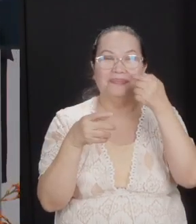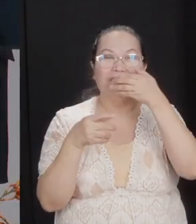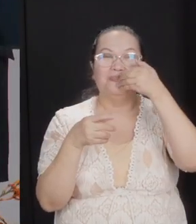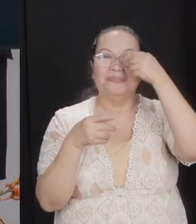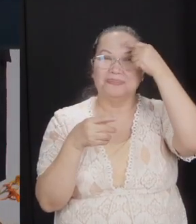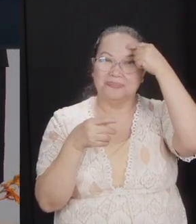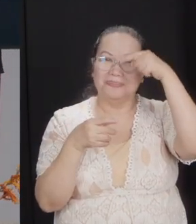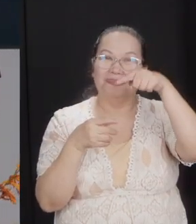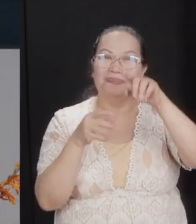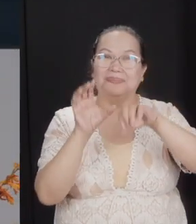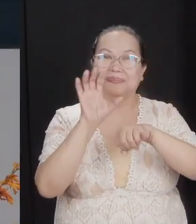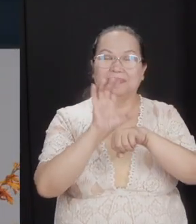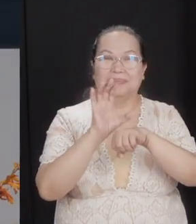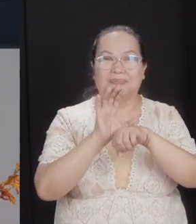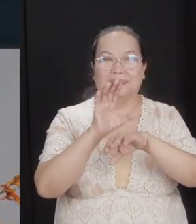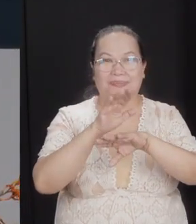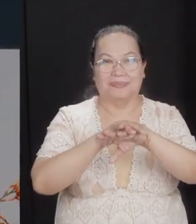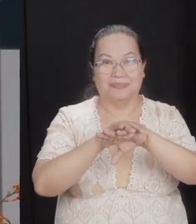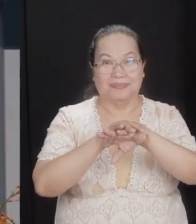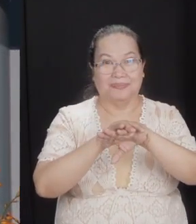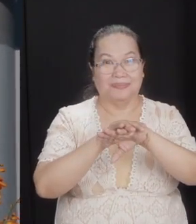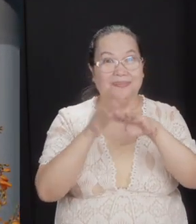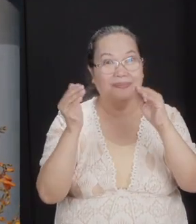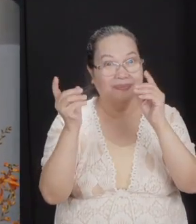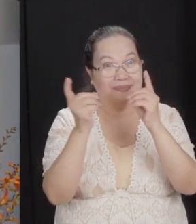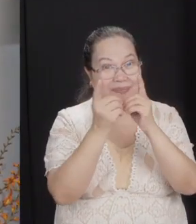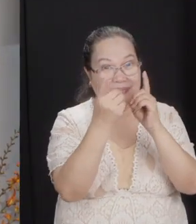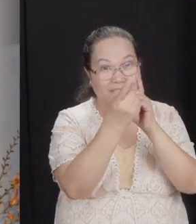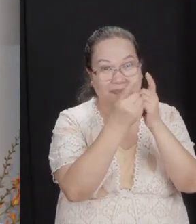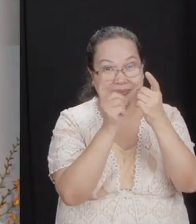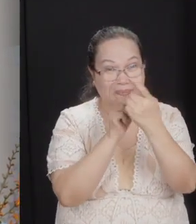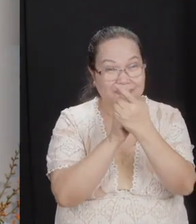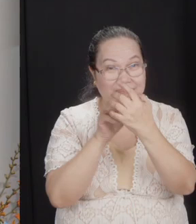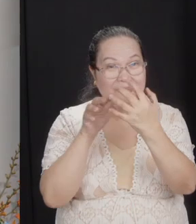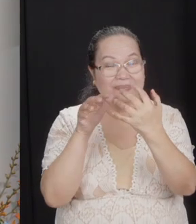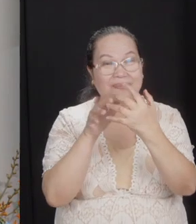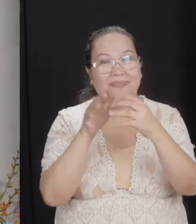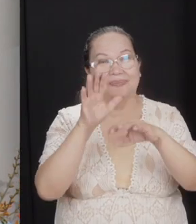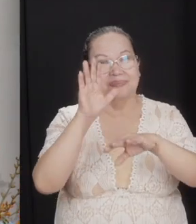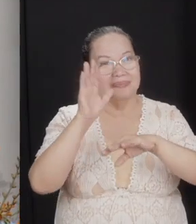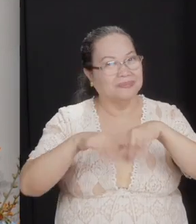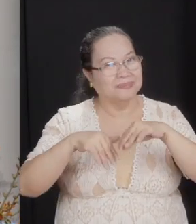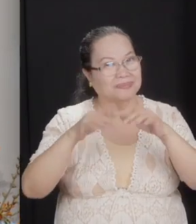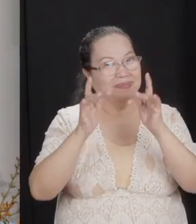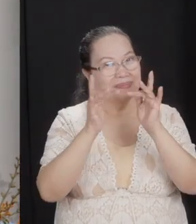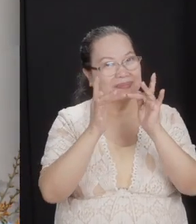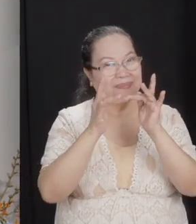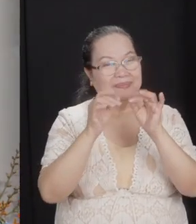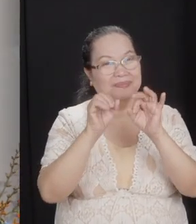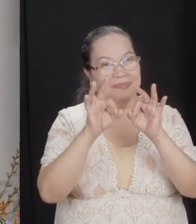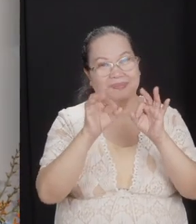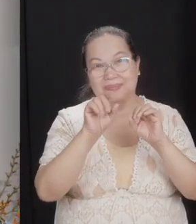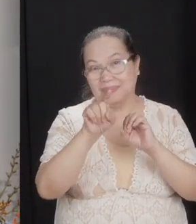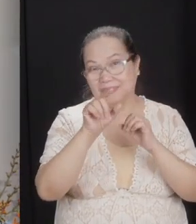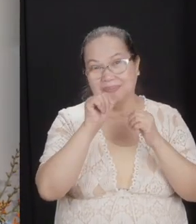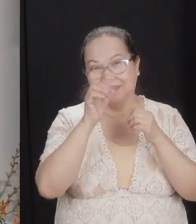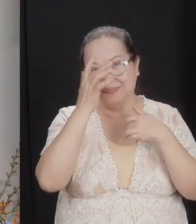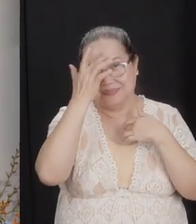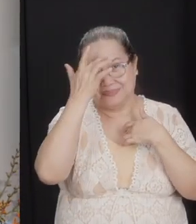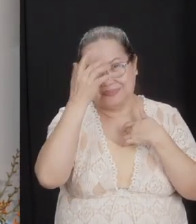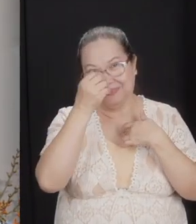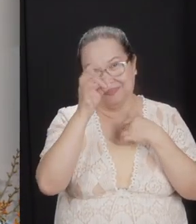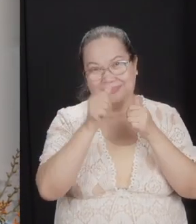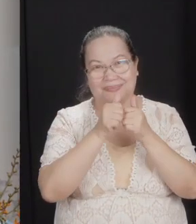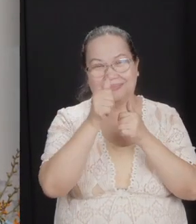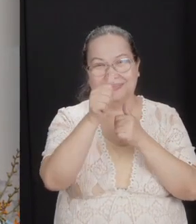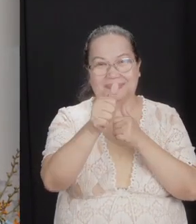church. On-site is always better than online if you're not hindered by health or distance. If you